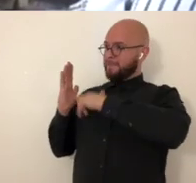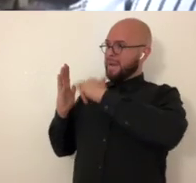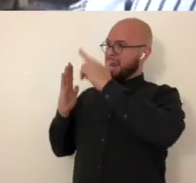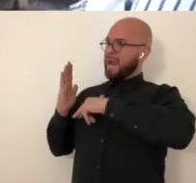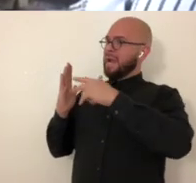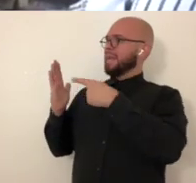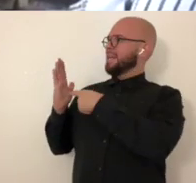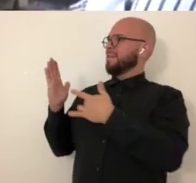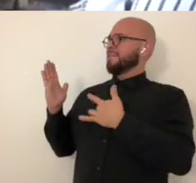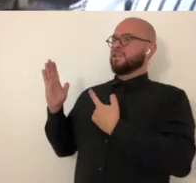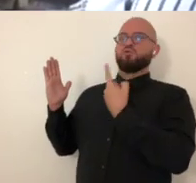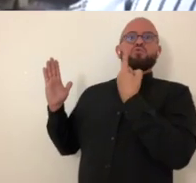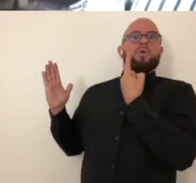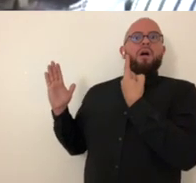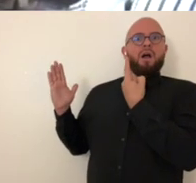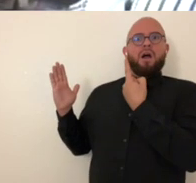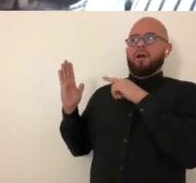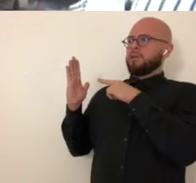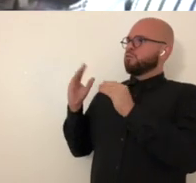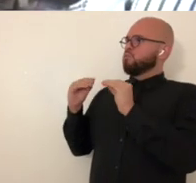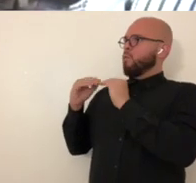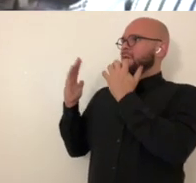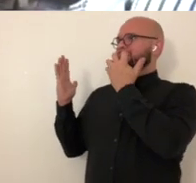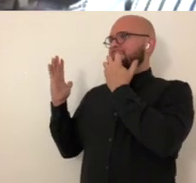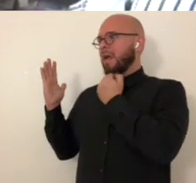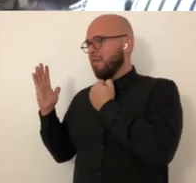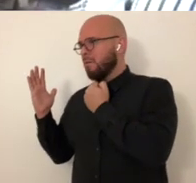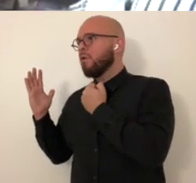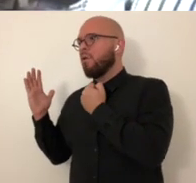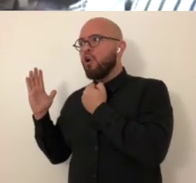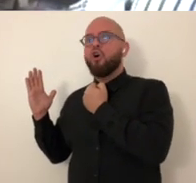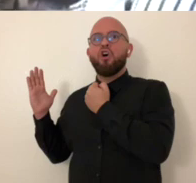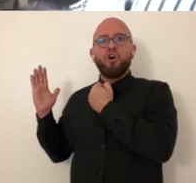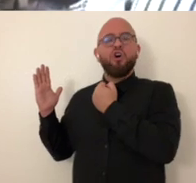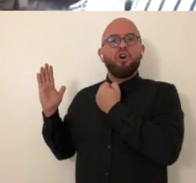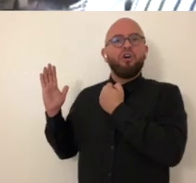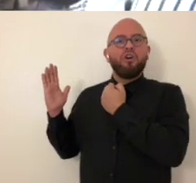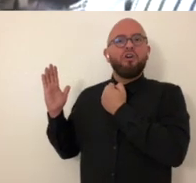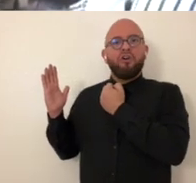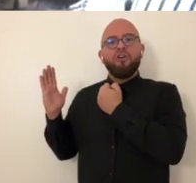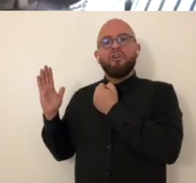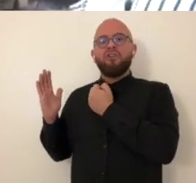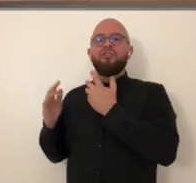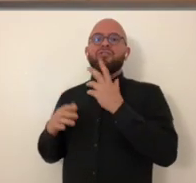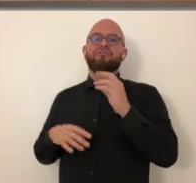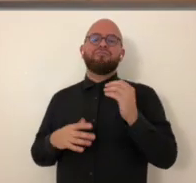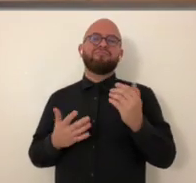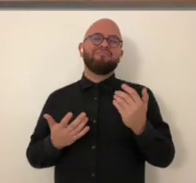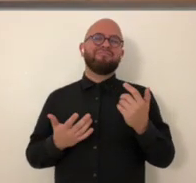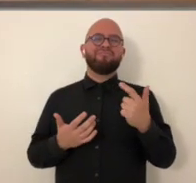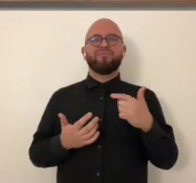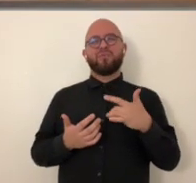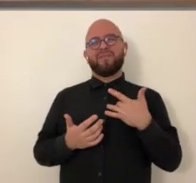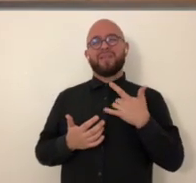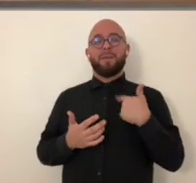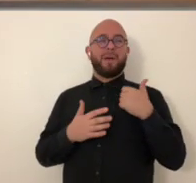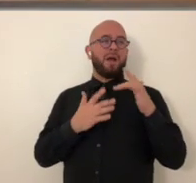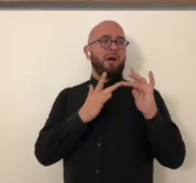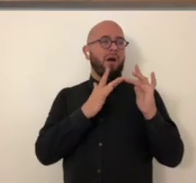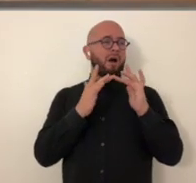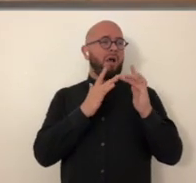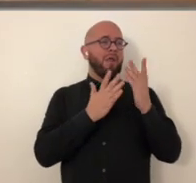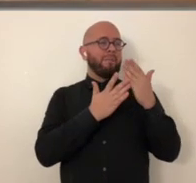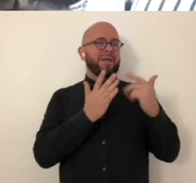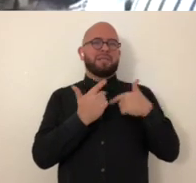originality where i think a painted piece can be viewed more as a one of one that's more value got it